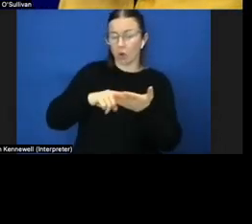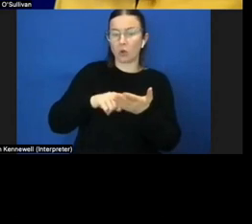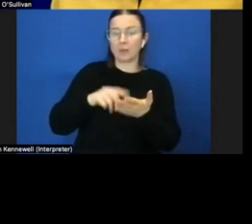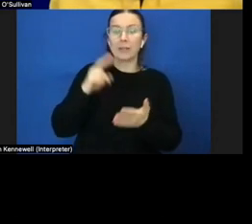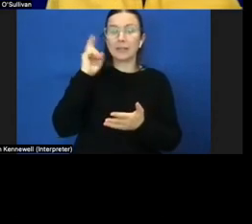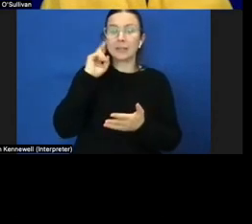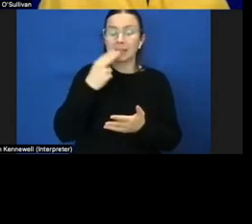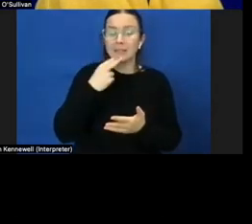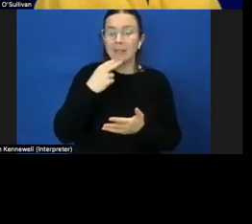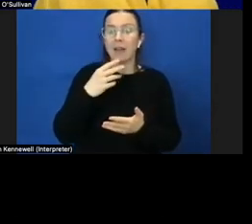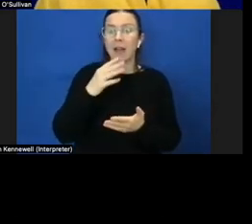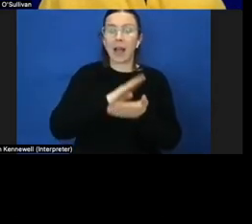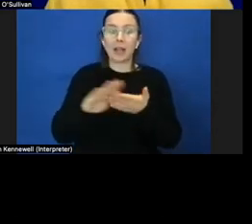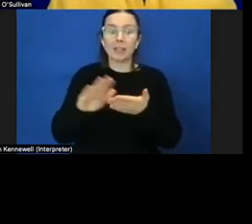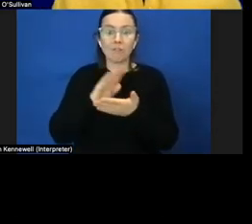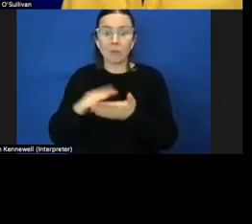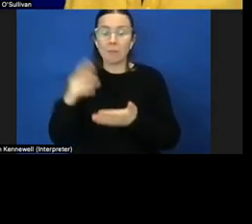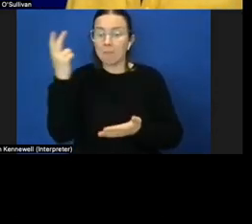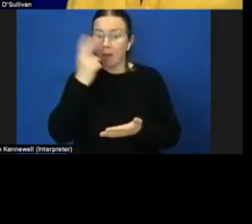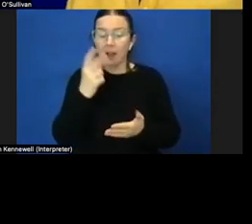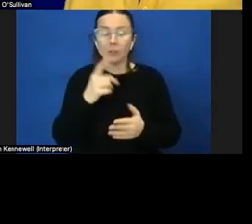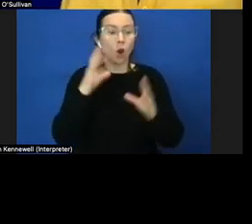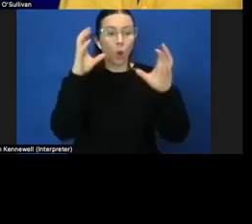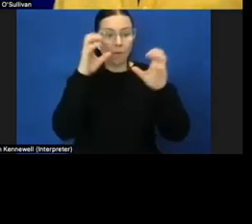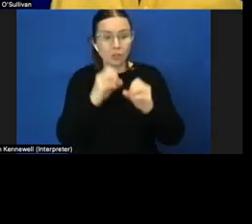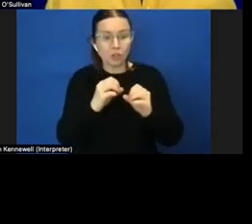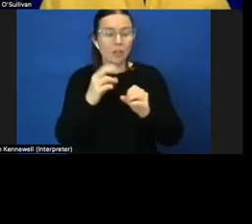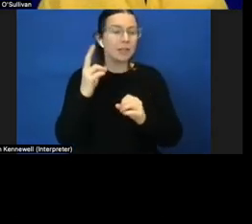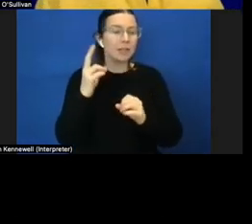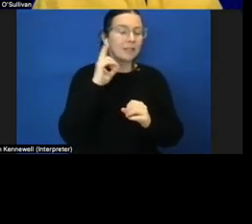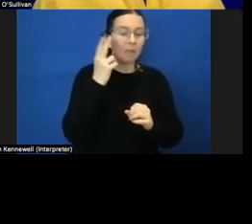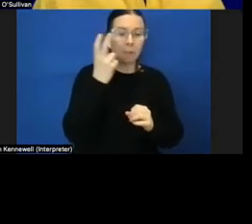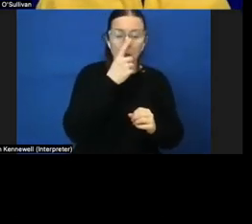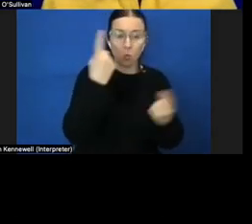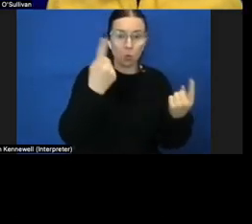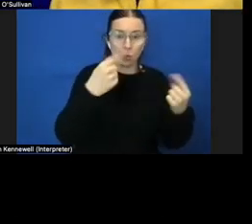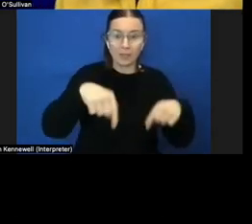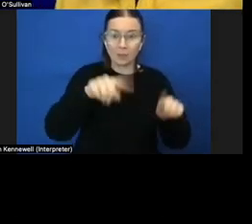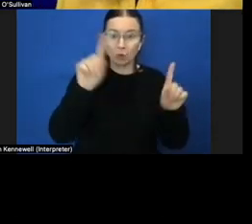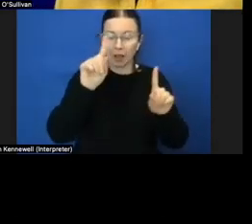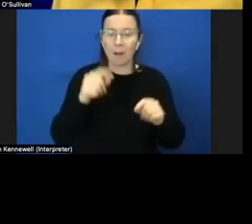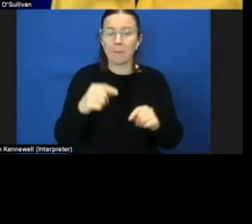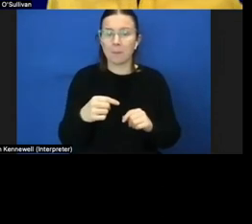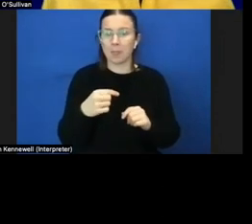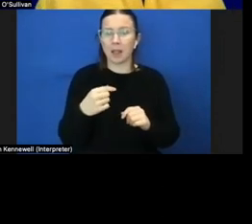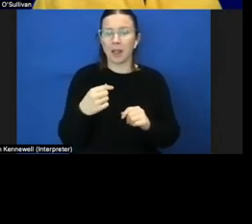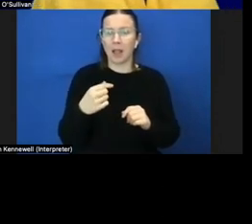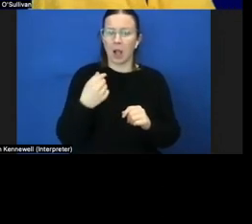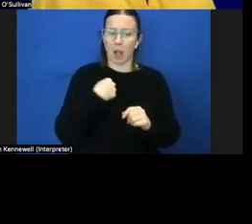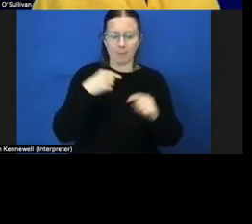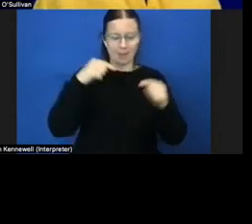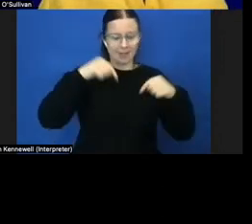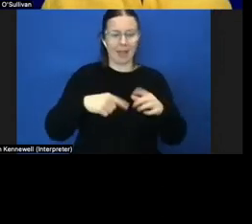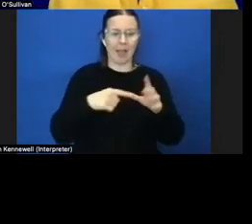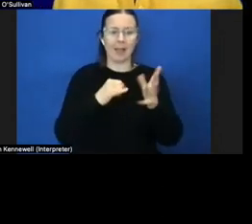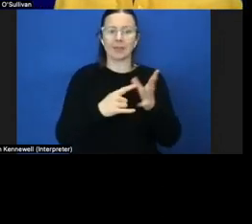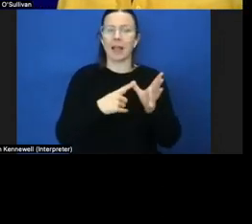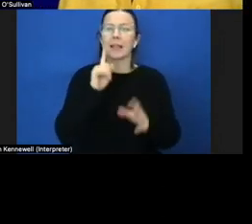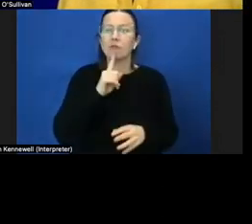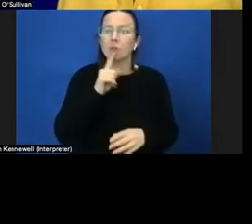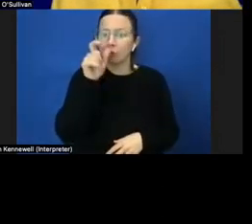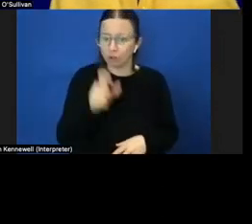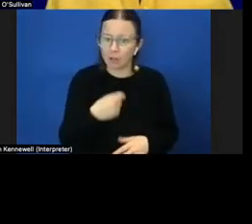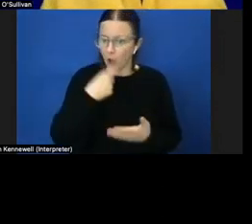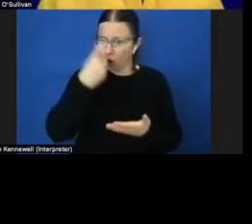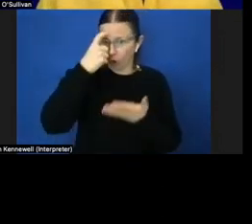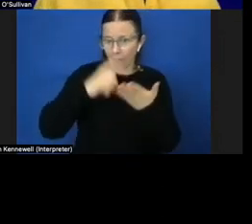low vision and deaf blind people in the meeting today and acknowledge my place as a sighted and hearing person i acknowledge the